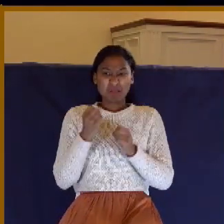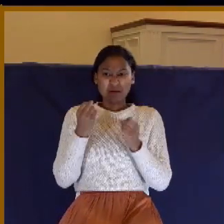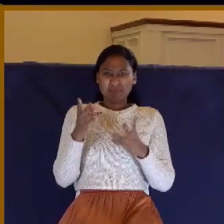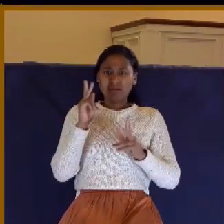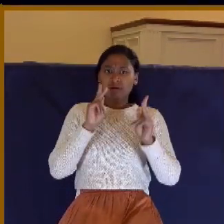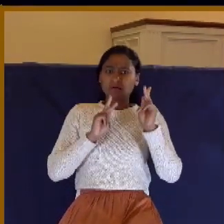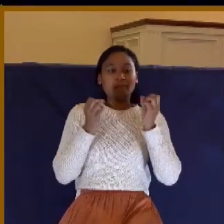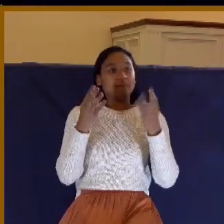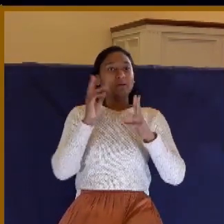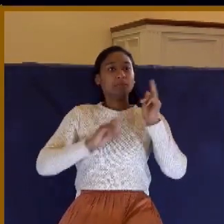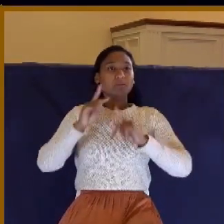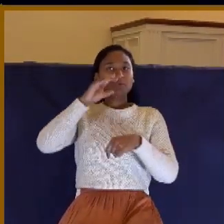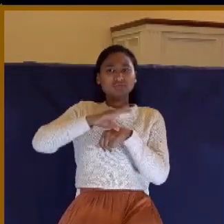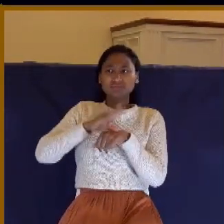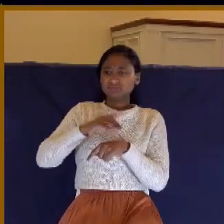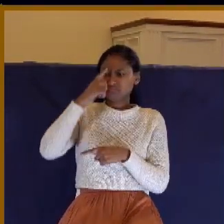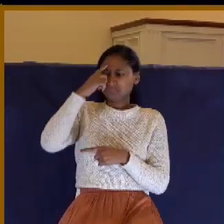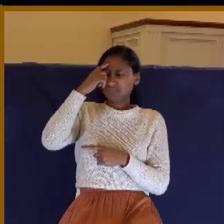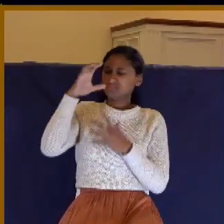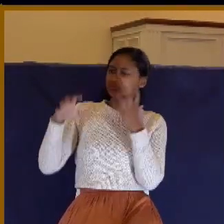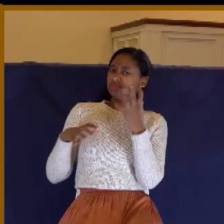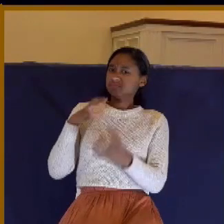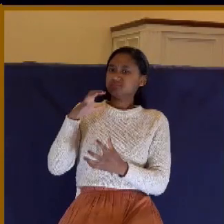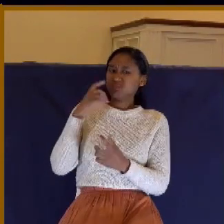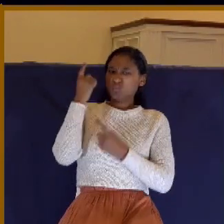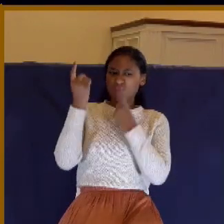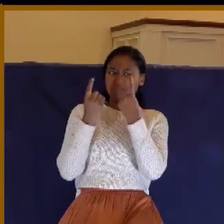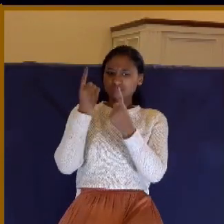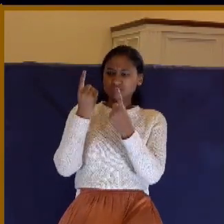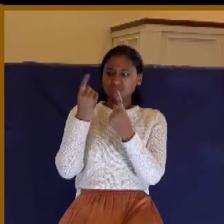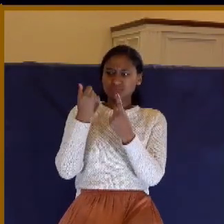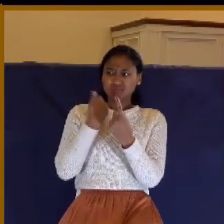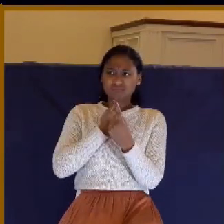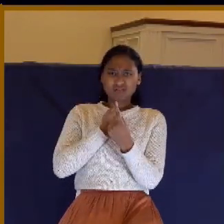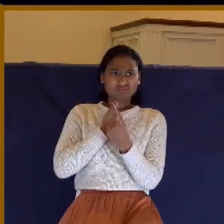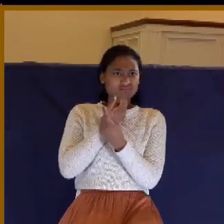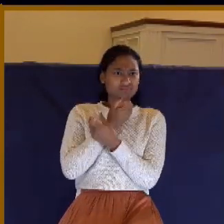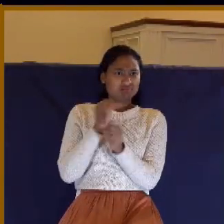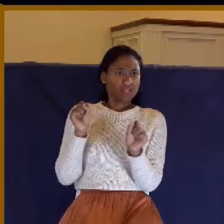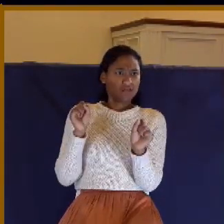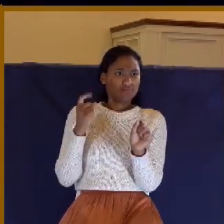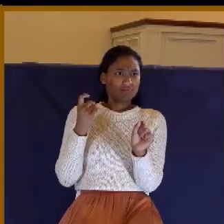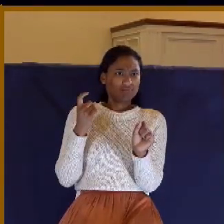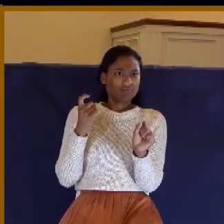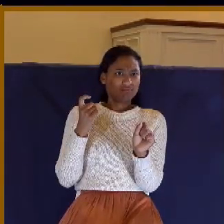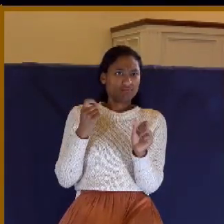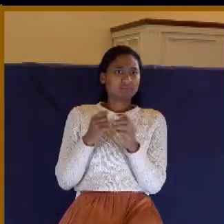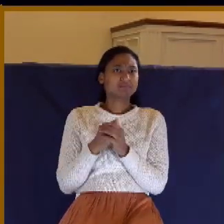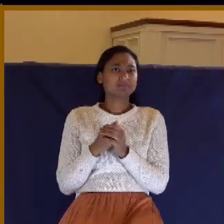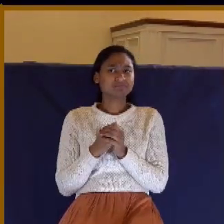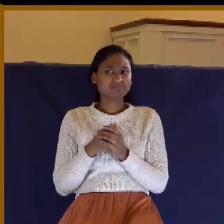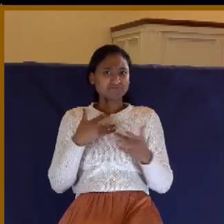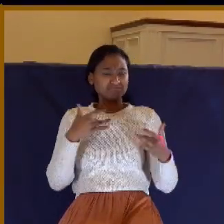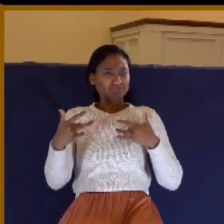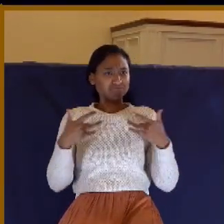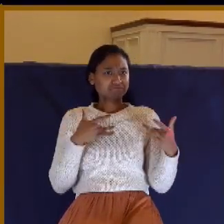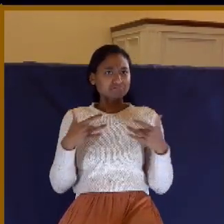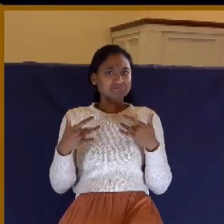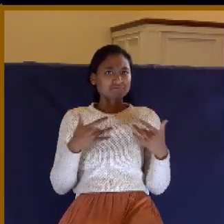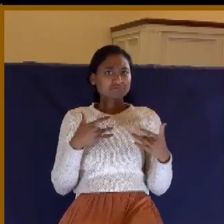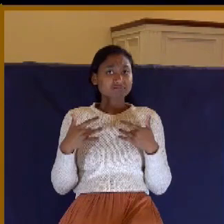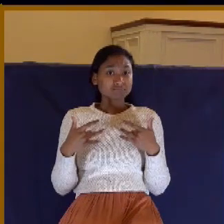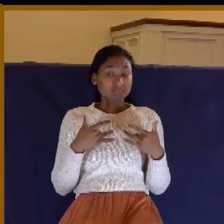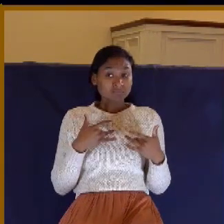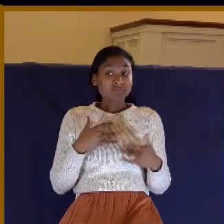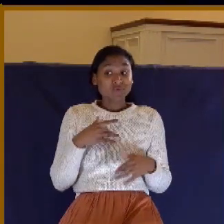church to really wonder. And they were concerned. And to add to that, this